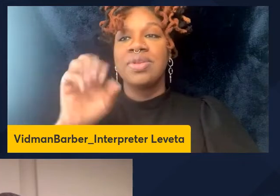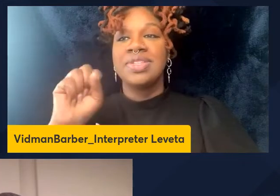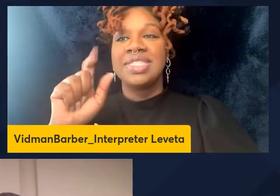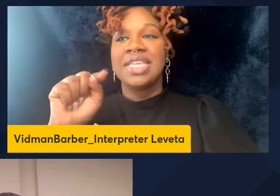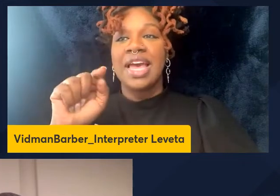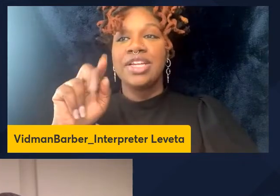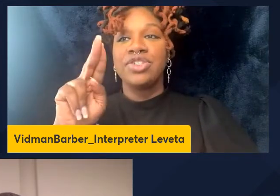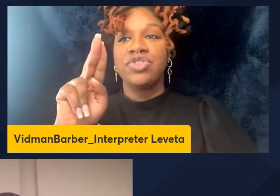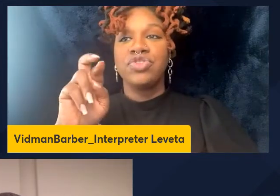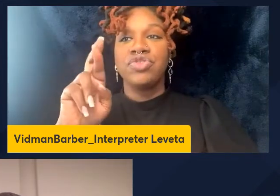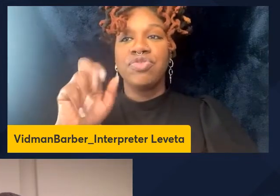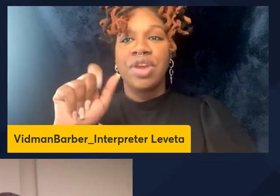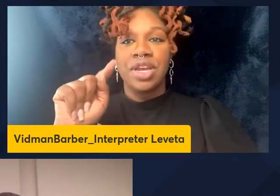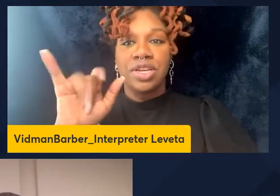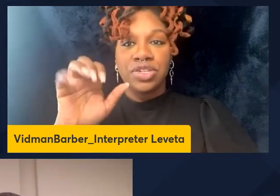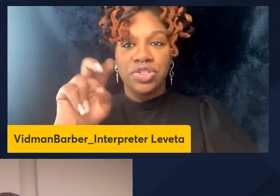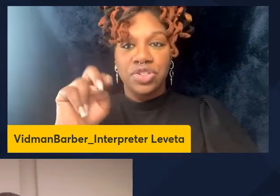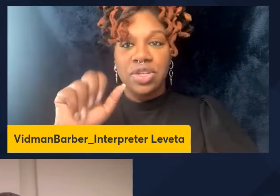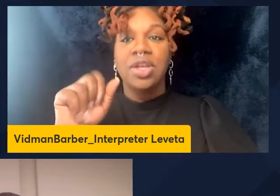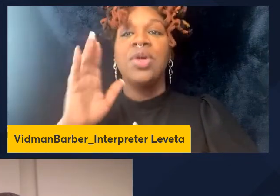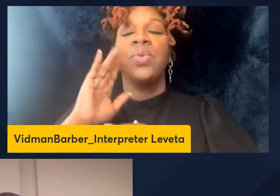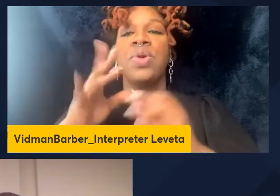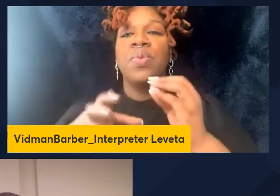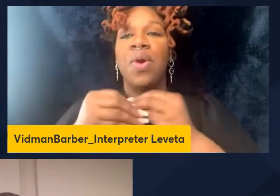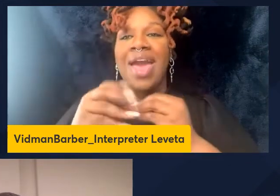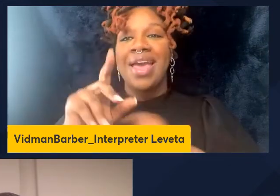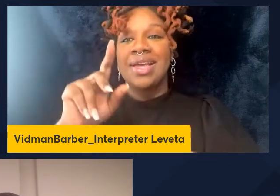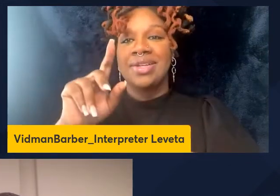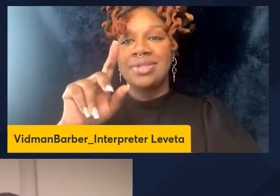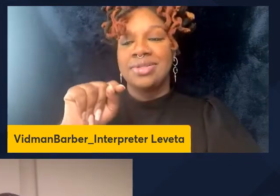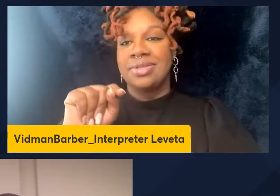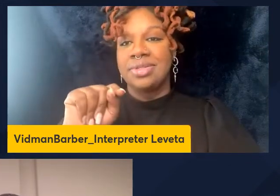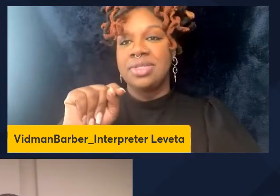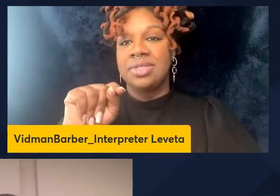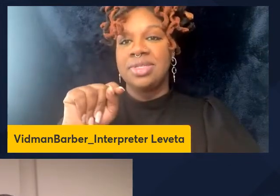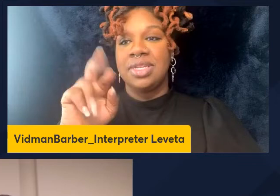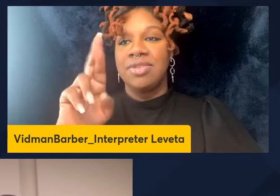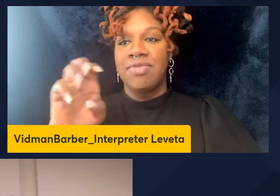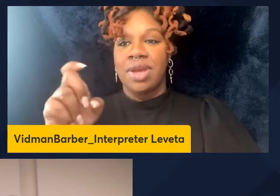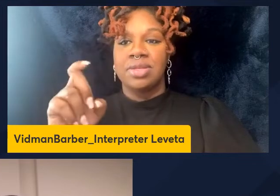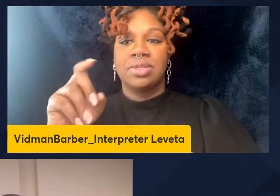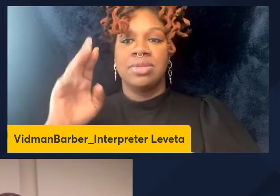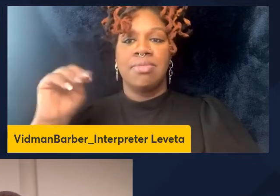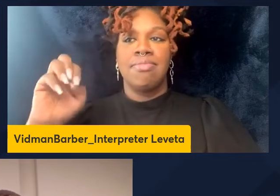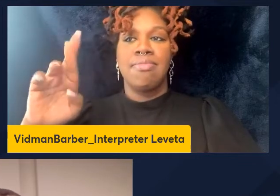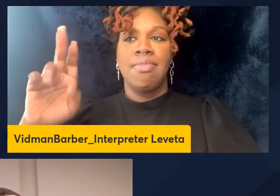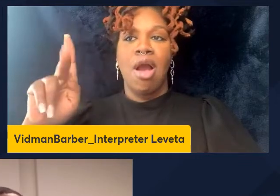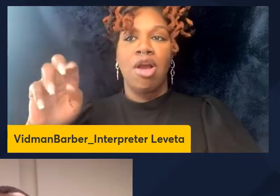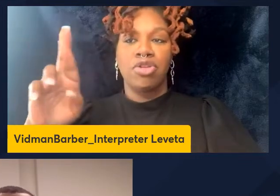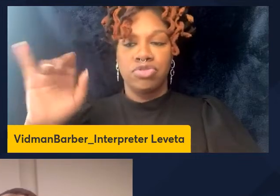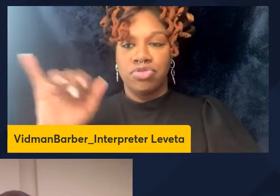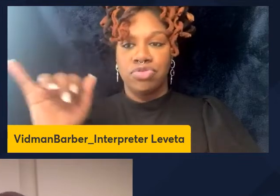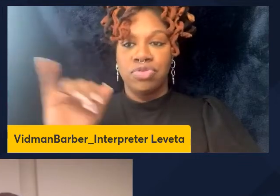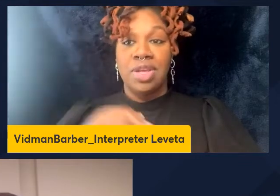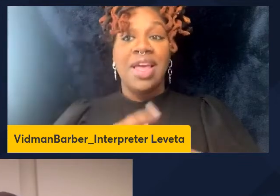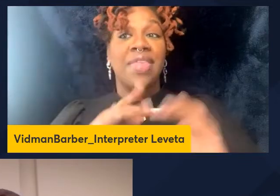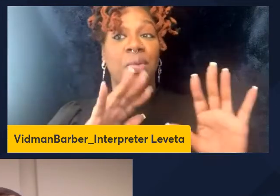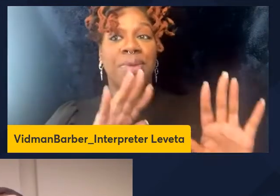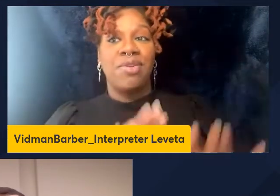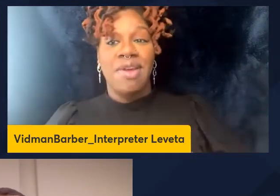we will put some T-Rex markers in there as well. Yeah, that would be great. That would be pleasing to me, at least.